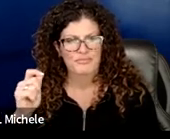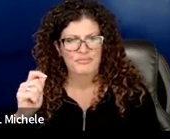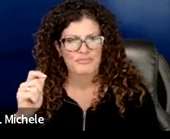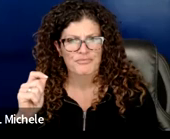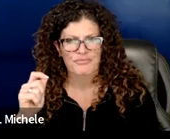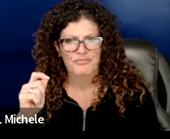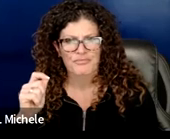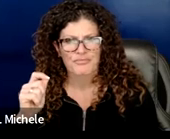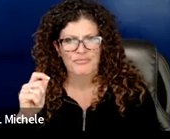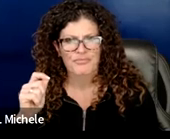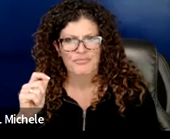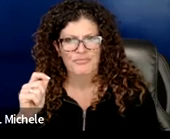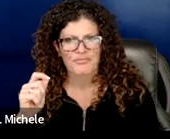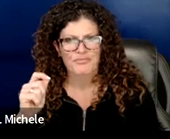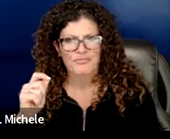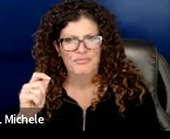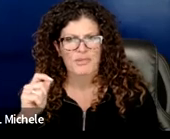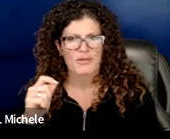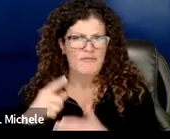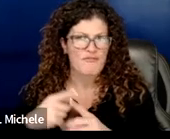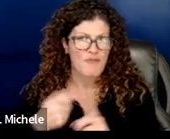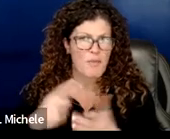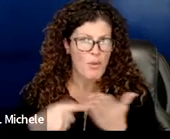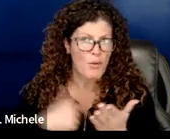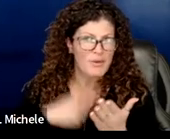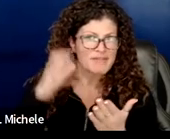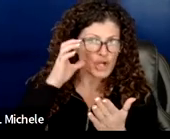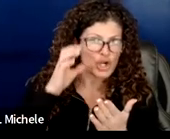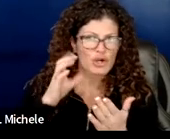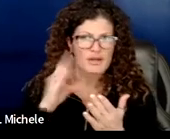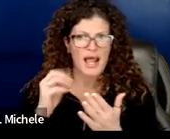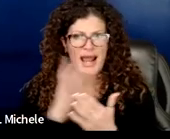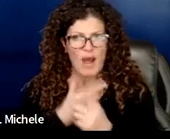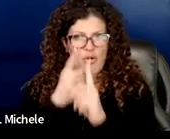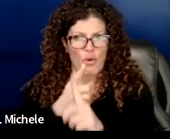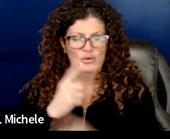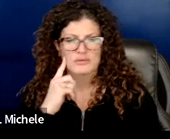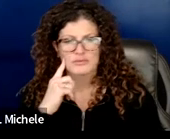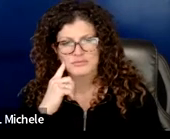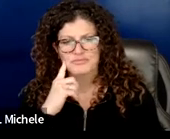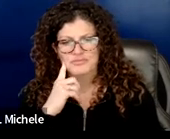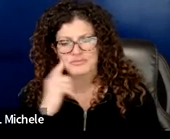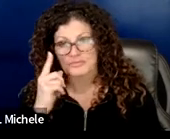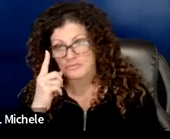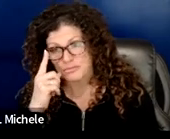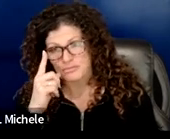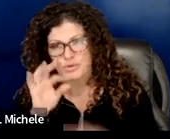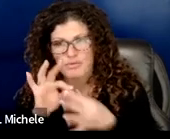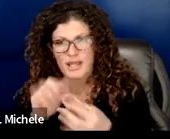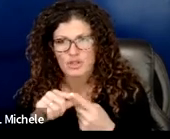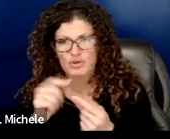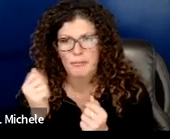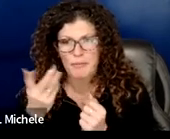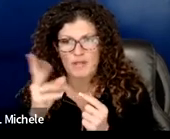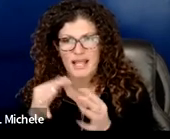and what we've heard and what we we know we're working towards as a district as it relates to multilingualism and